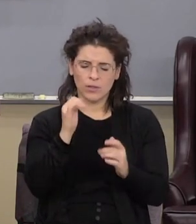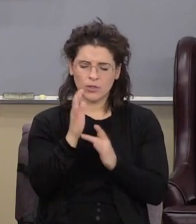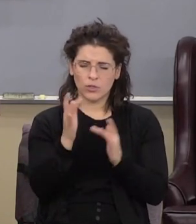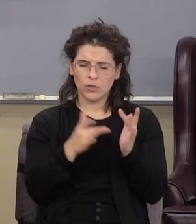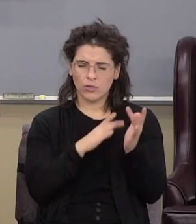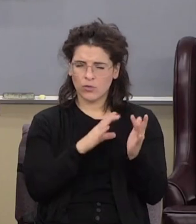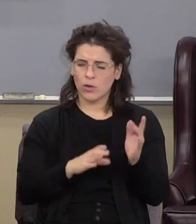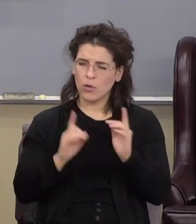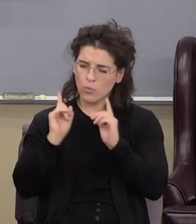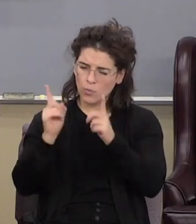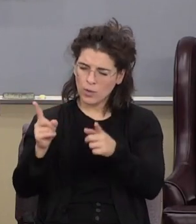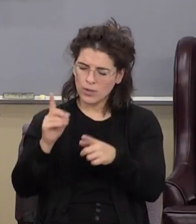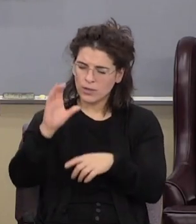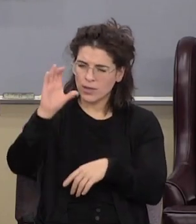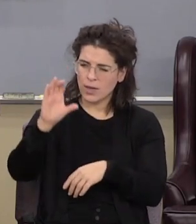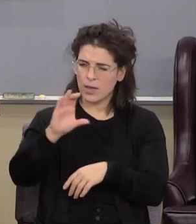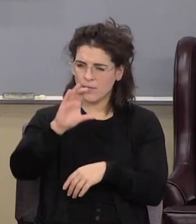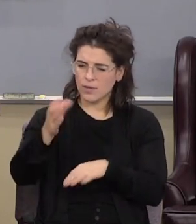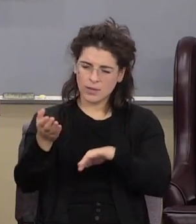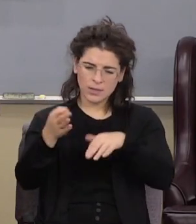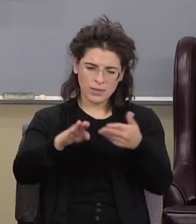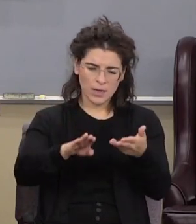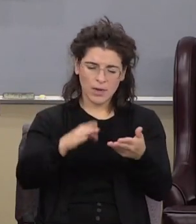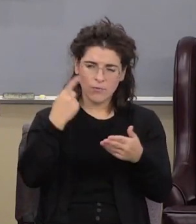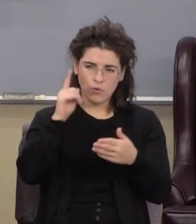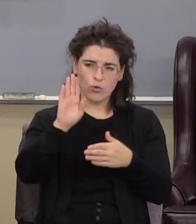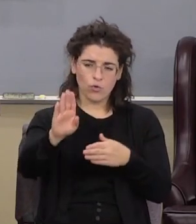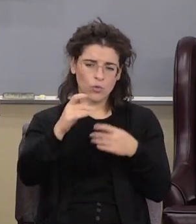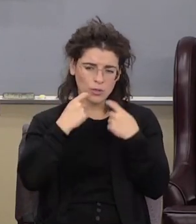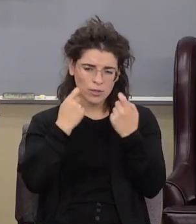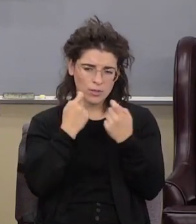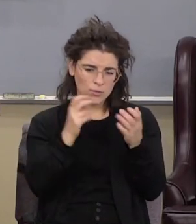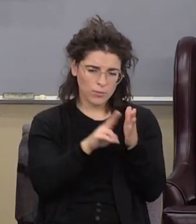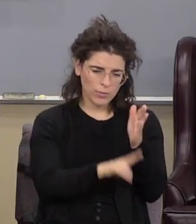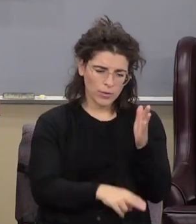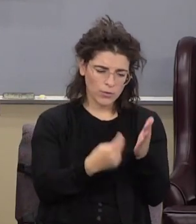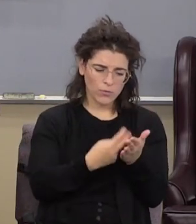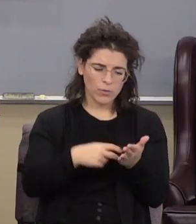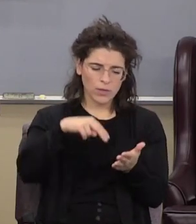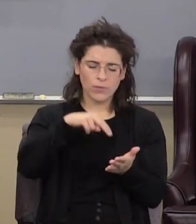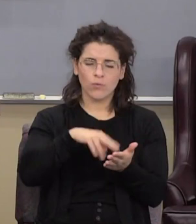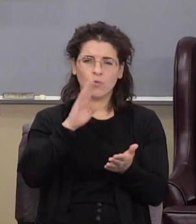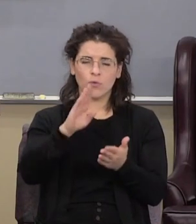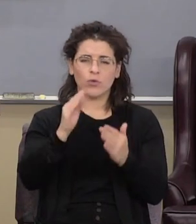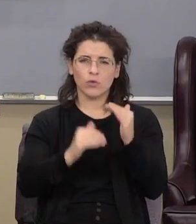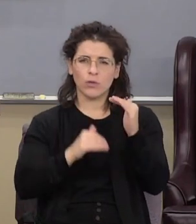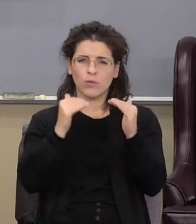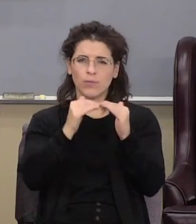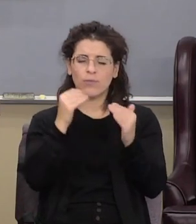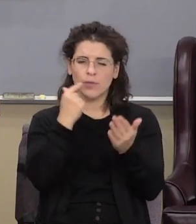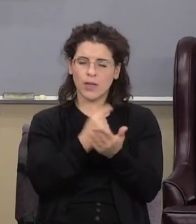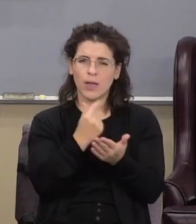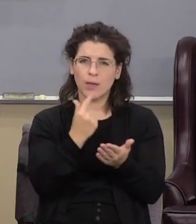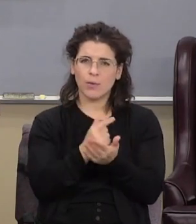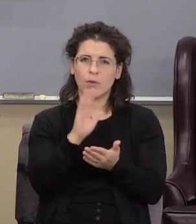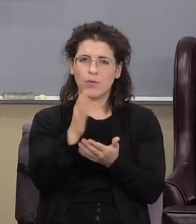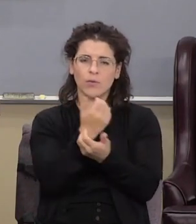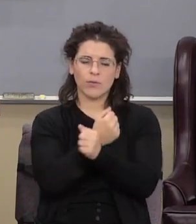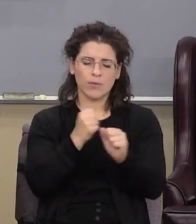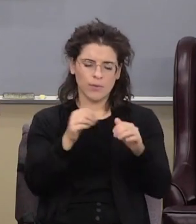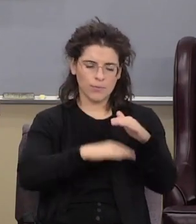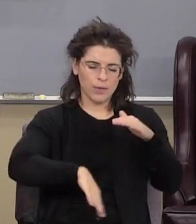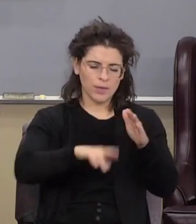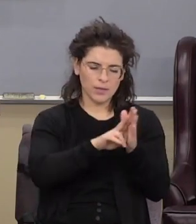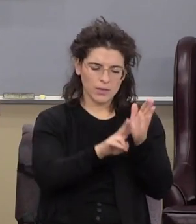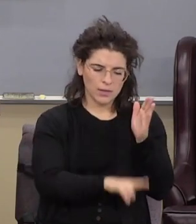Calvary died for your sins was buried and raised again for your justification the gospel of your salvation is based on the death burial